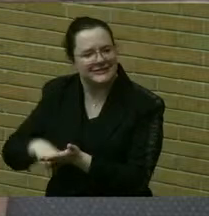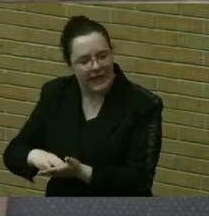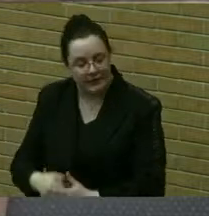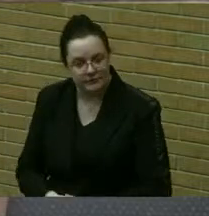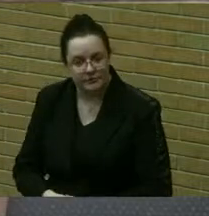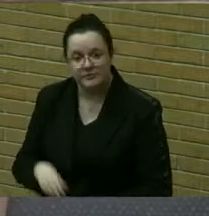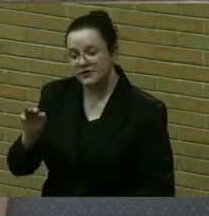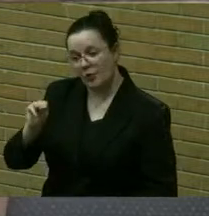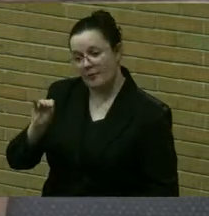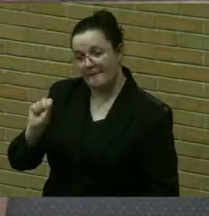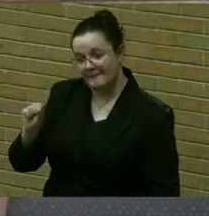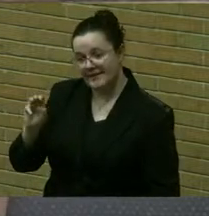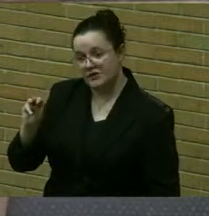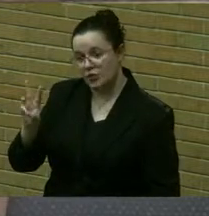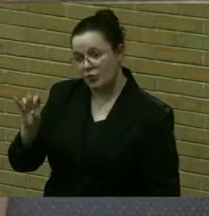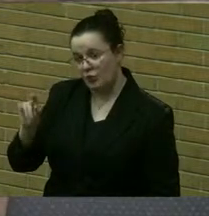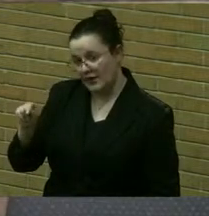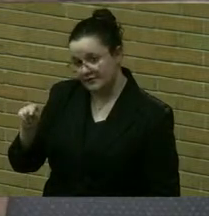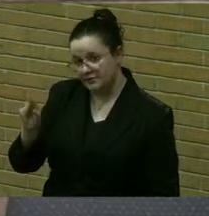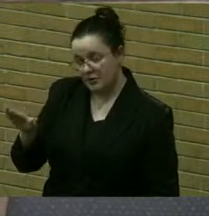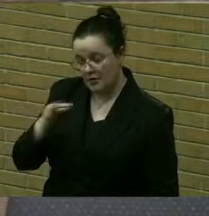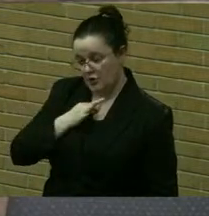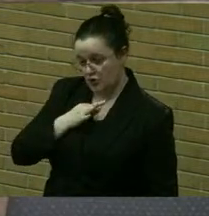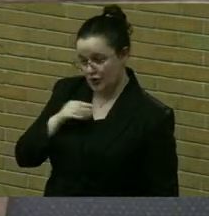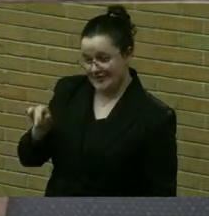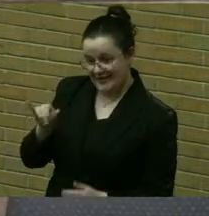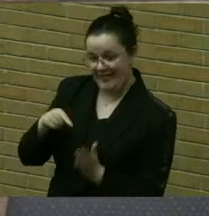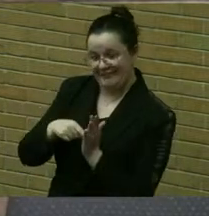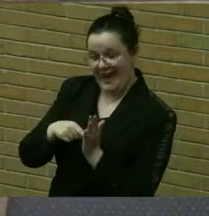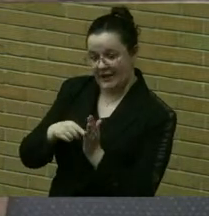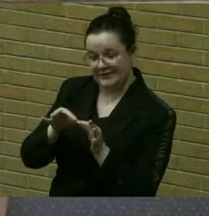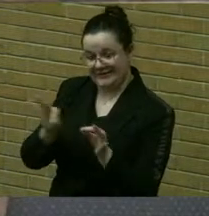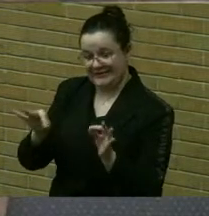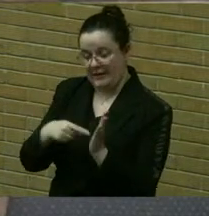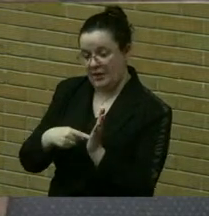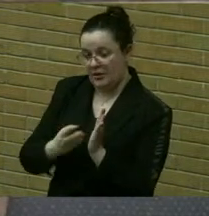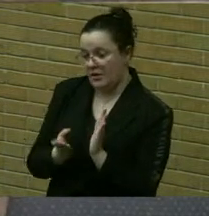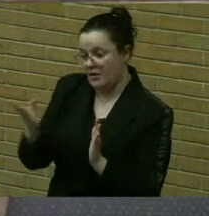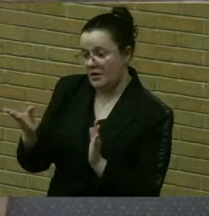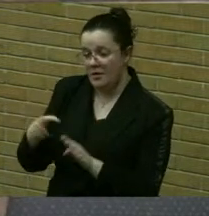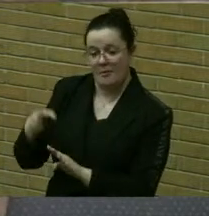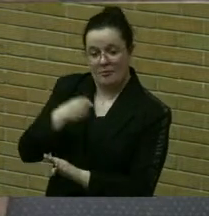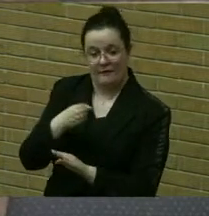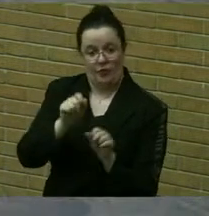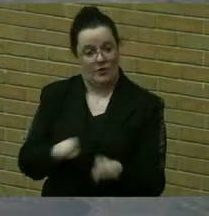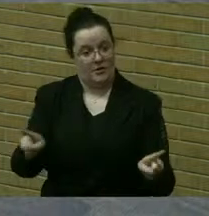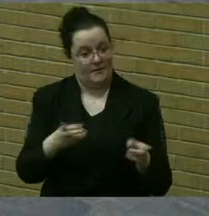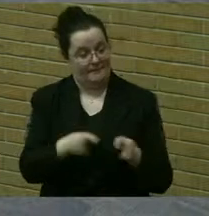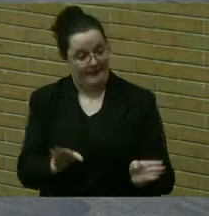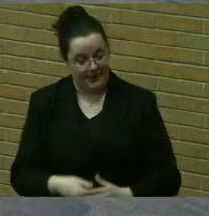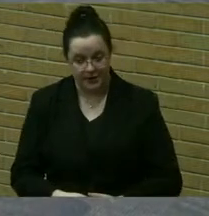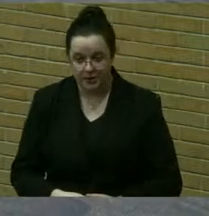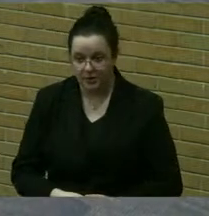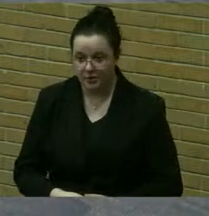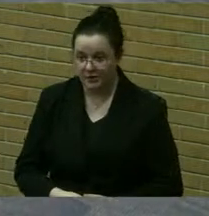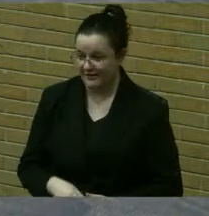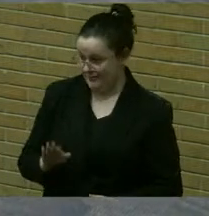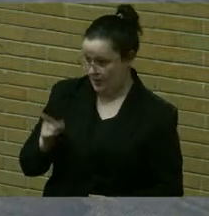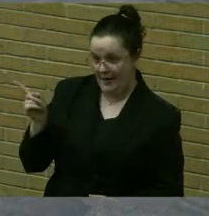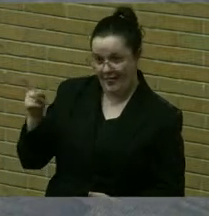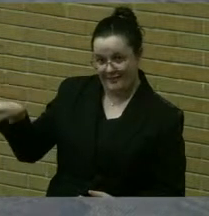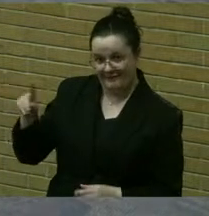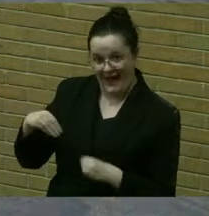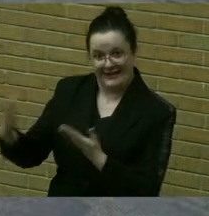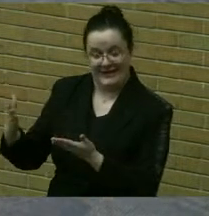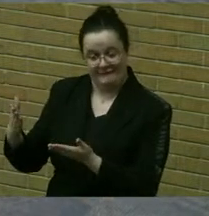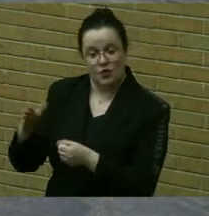Ms. Wilt, were you presented with this statement prior to its publication and public release? Were you given ample opportunity